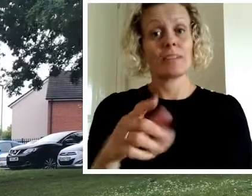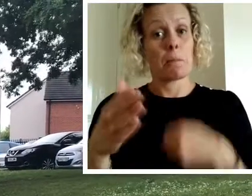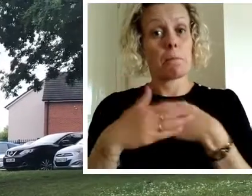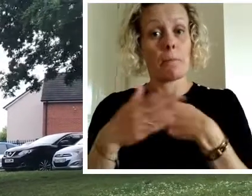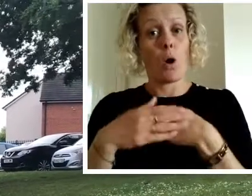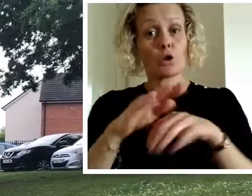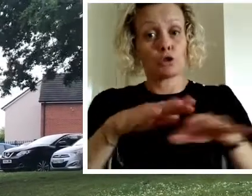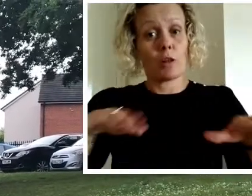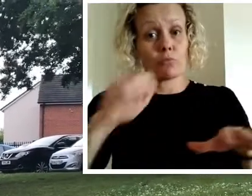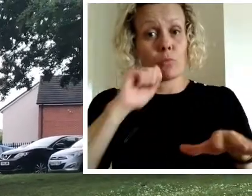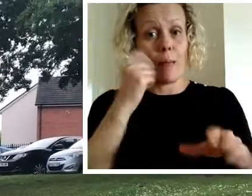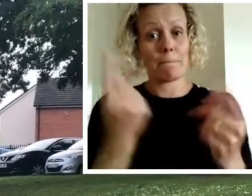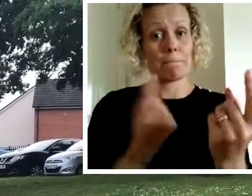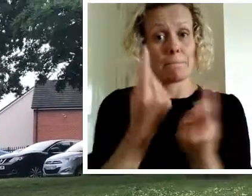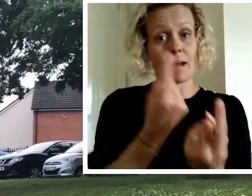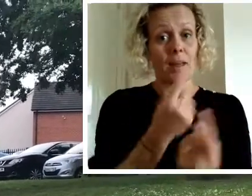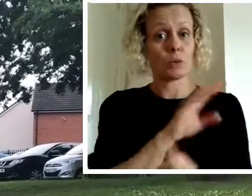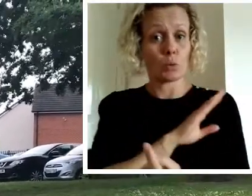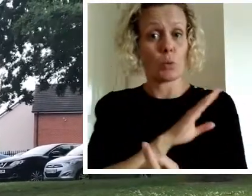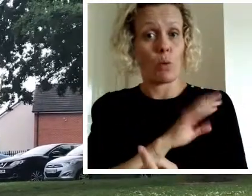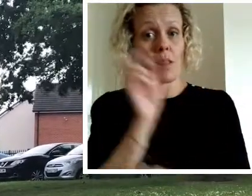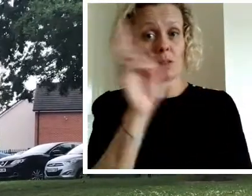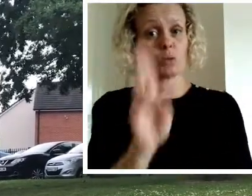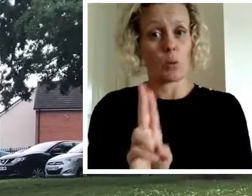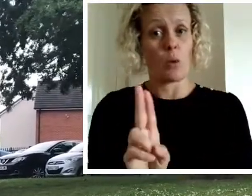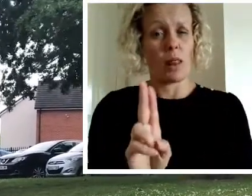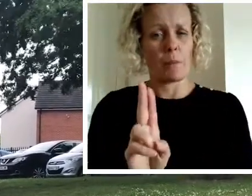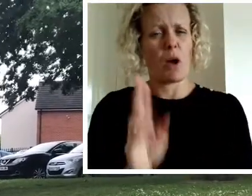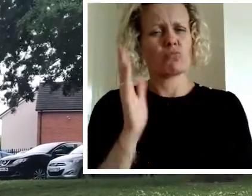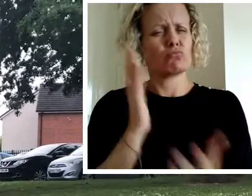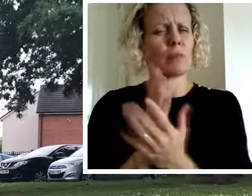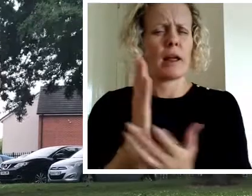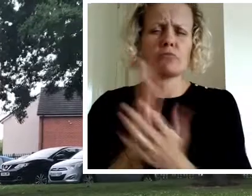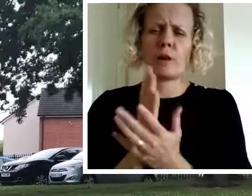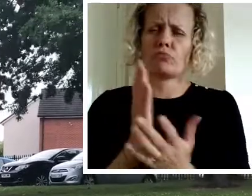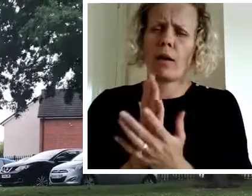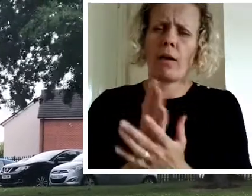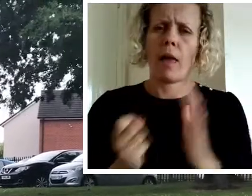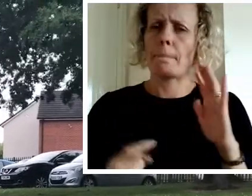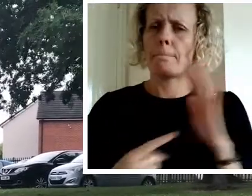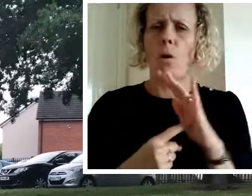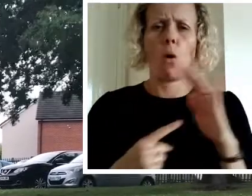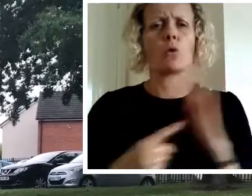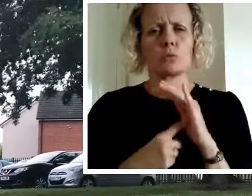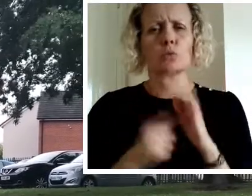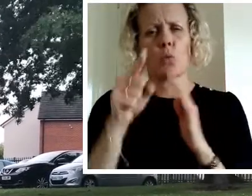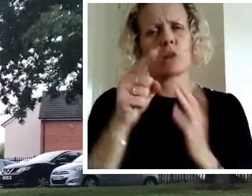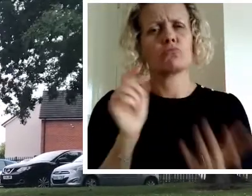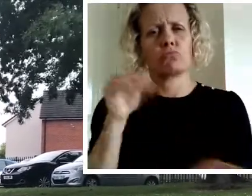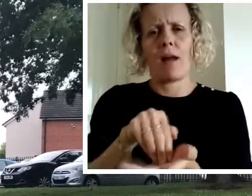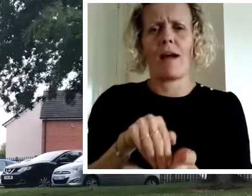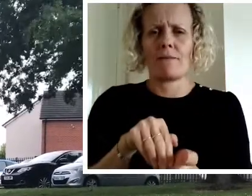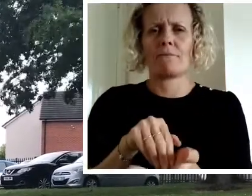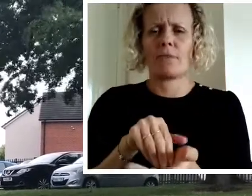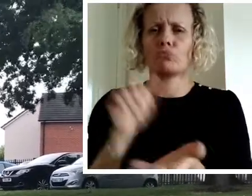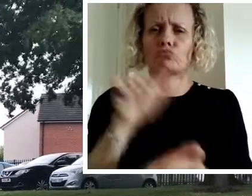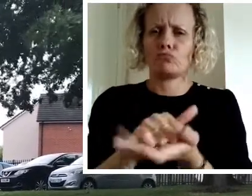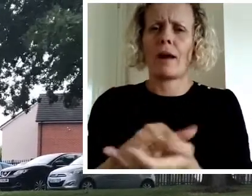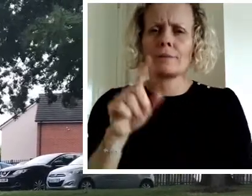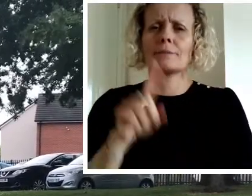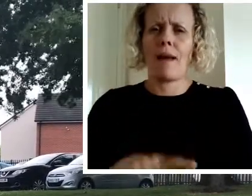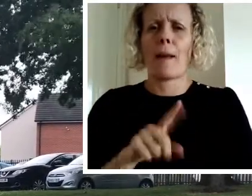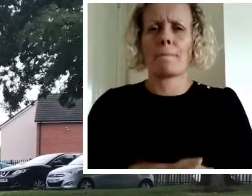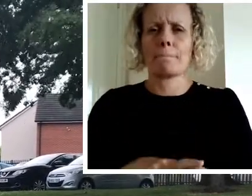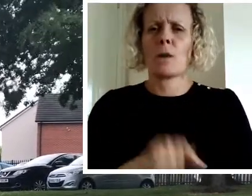As we bring more children and more pods back into school it is really really important that you arrive